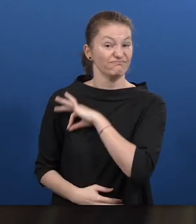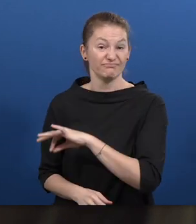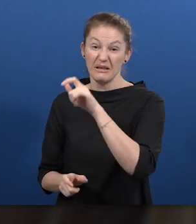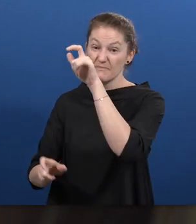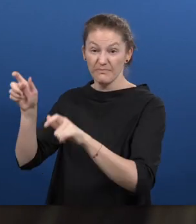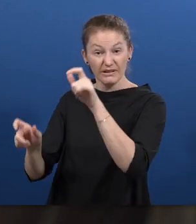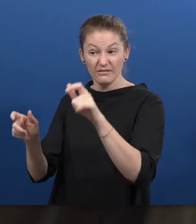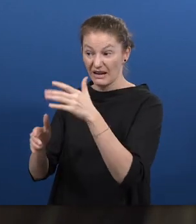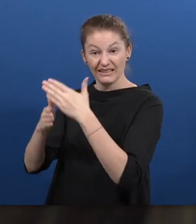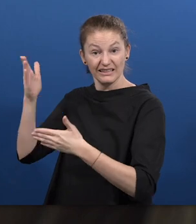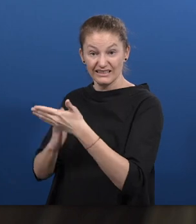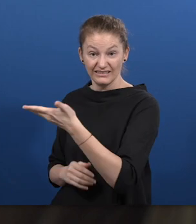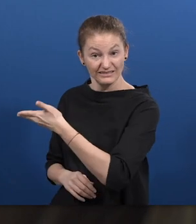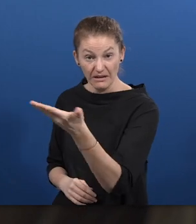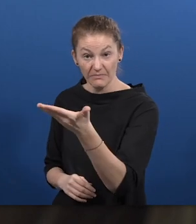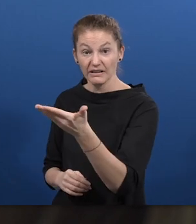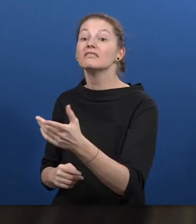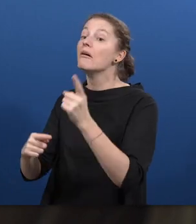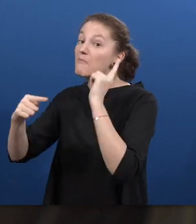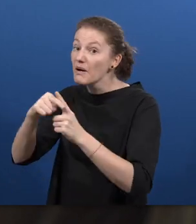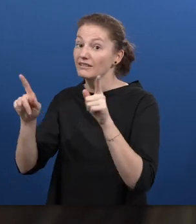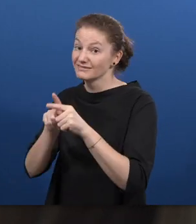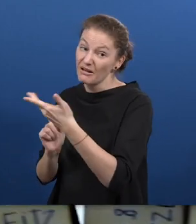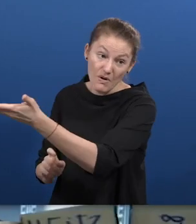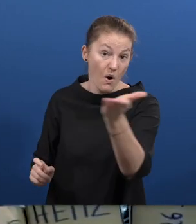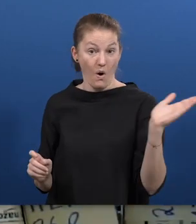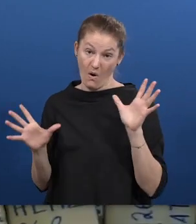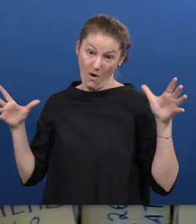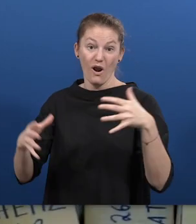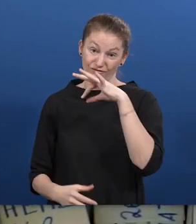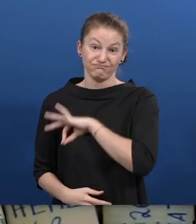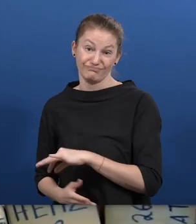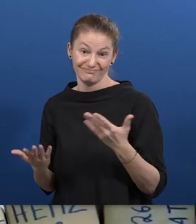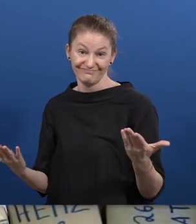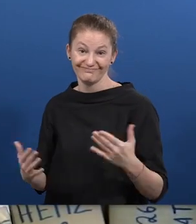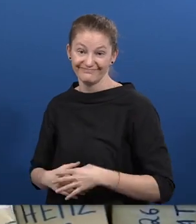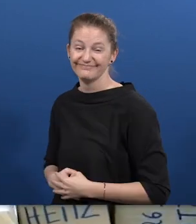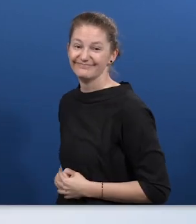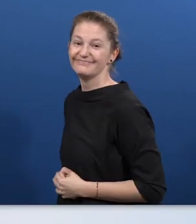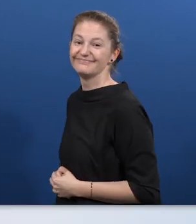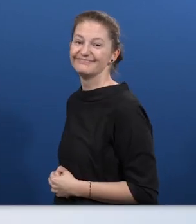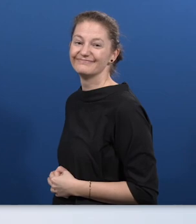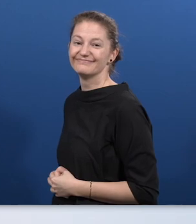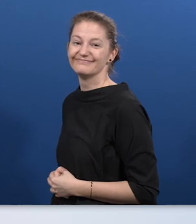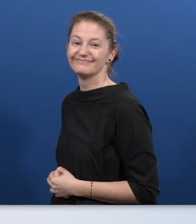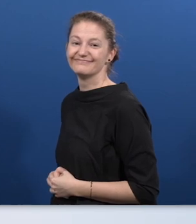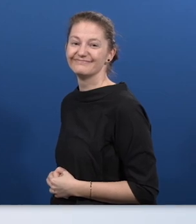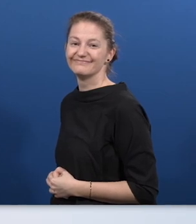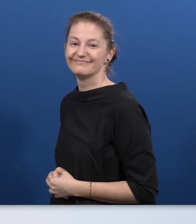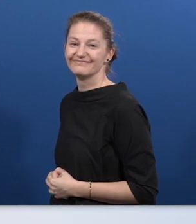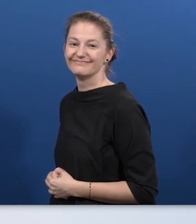disabilities, but actually most of it benefits all of us. A smiling man positions a package. A screen. on screen. 6. 15. 15.